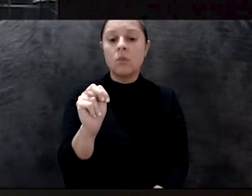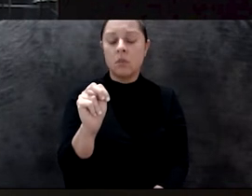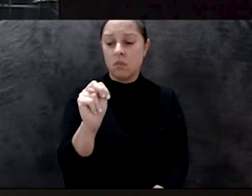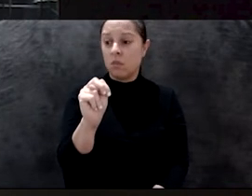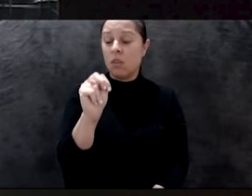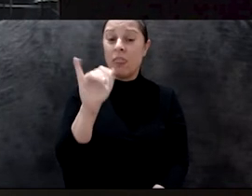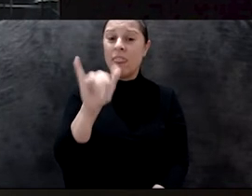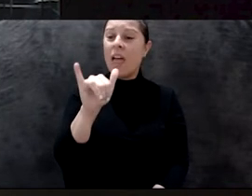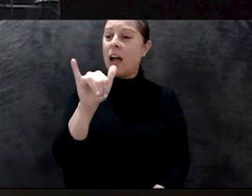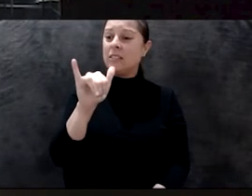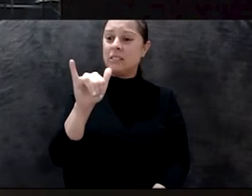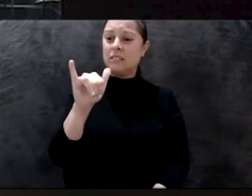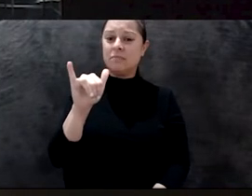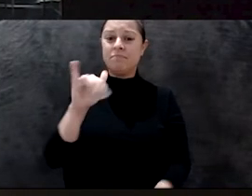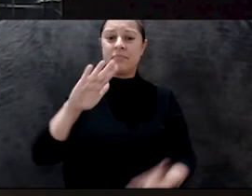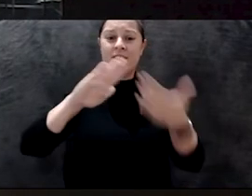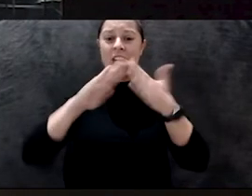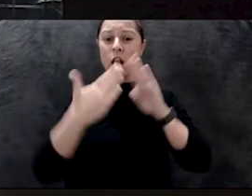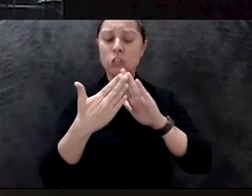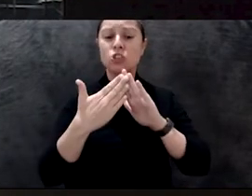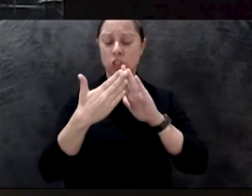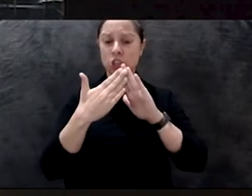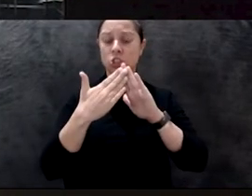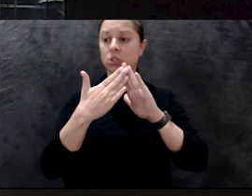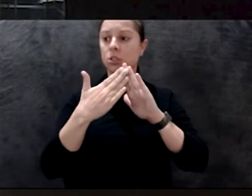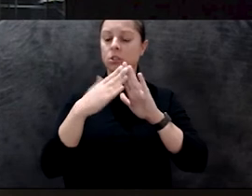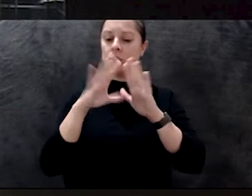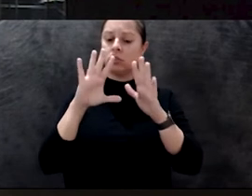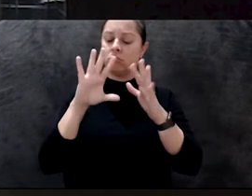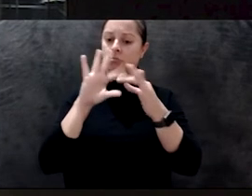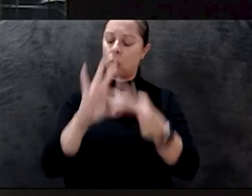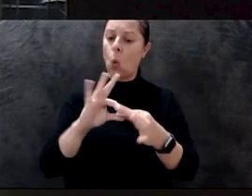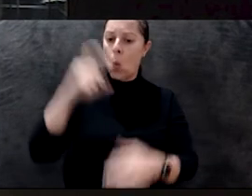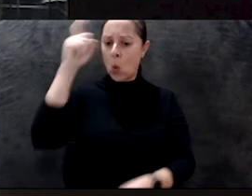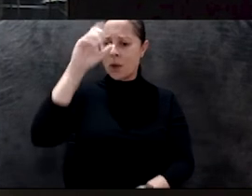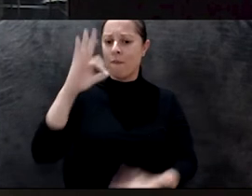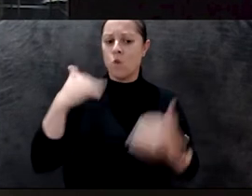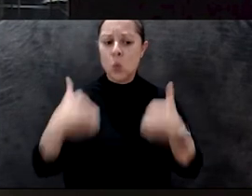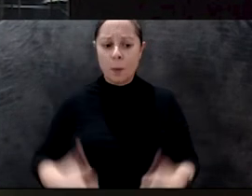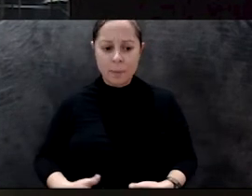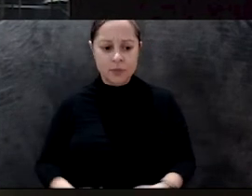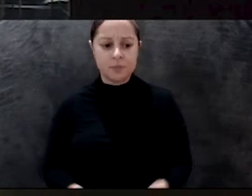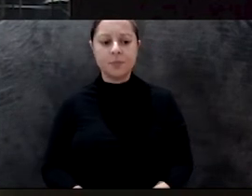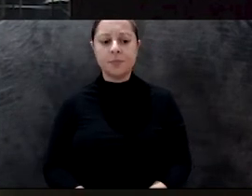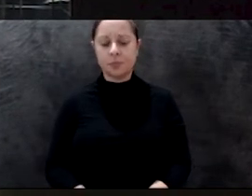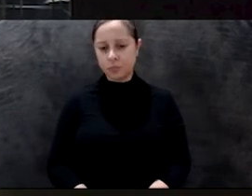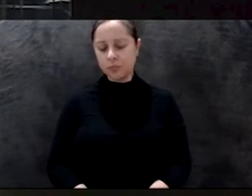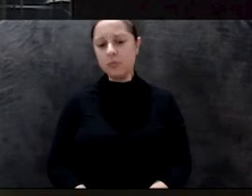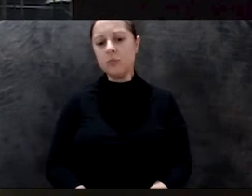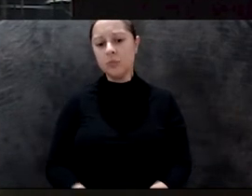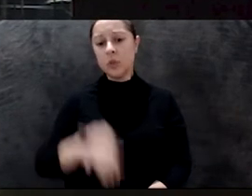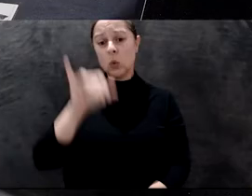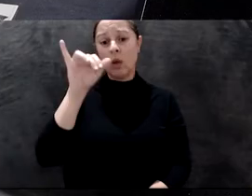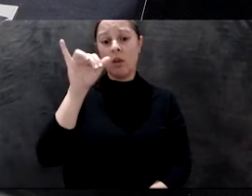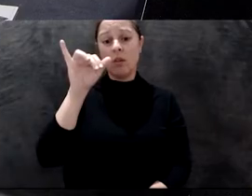also with the wisdom of the non-human, going back to the idea of the centralizing, you know, how we made decision. And in this case, and it's present in the